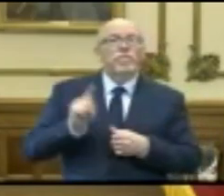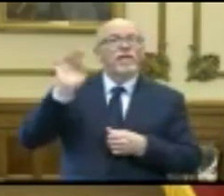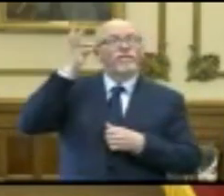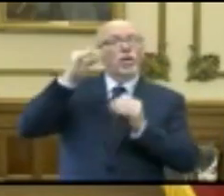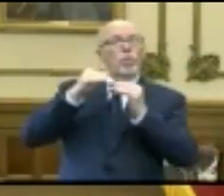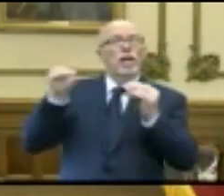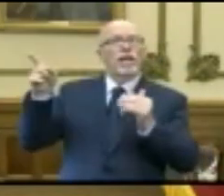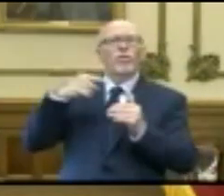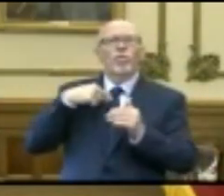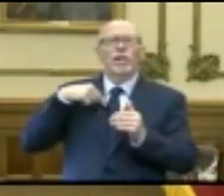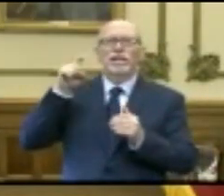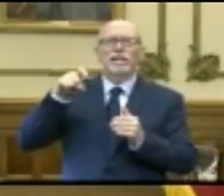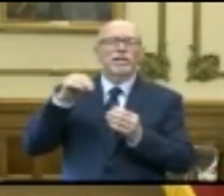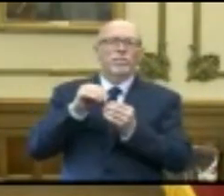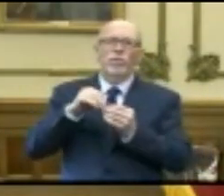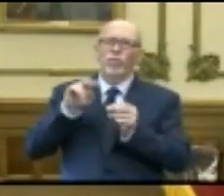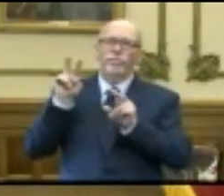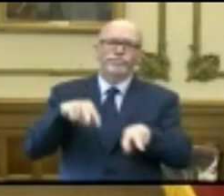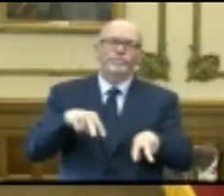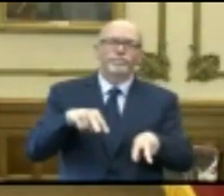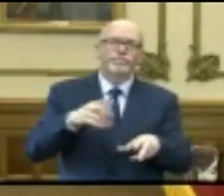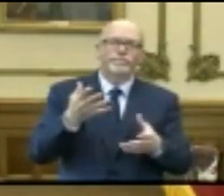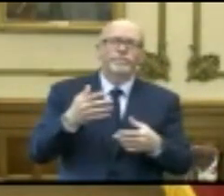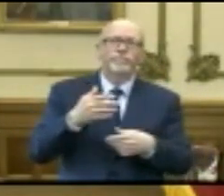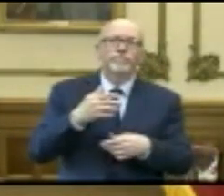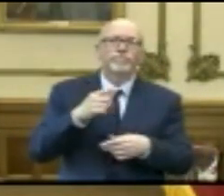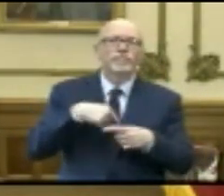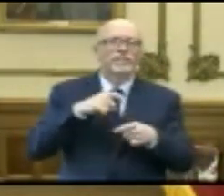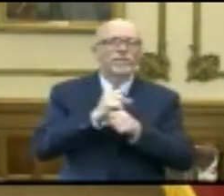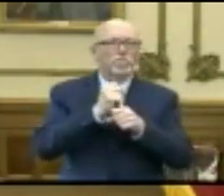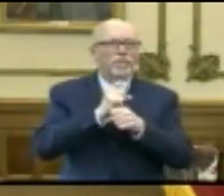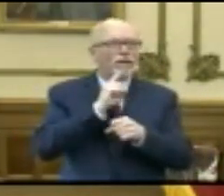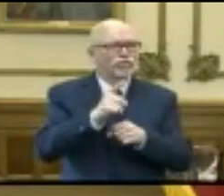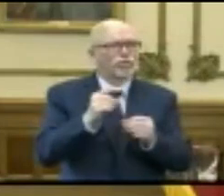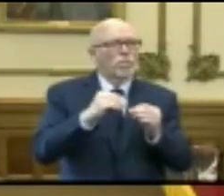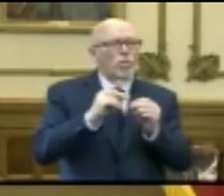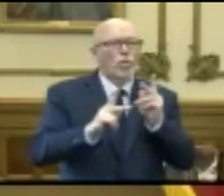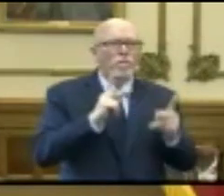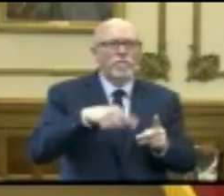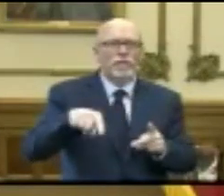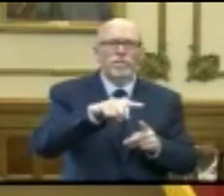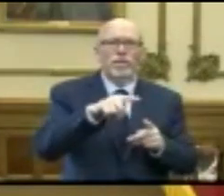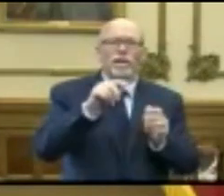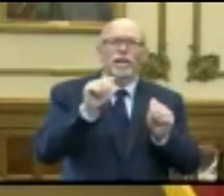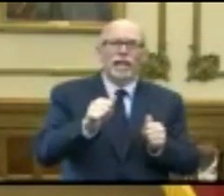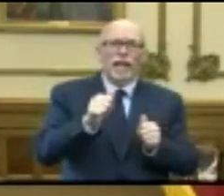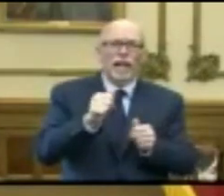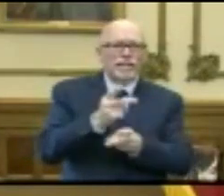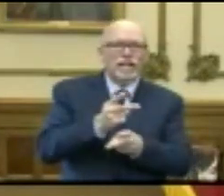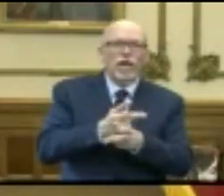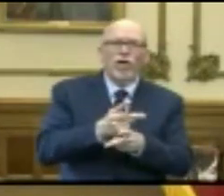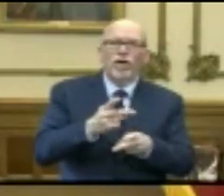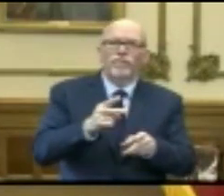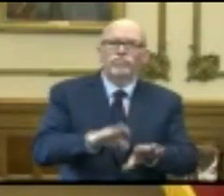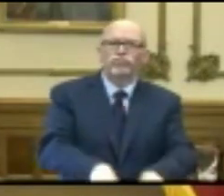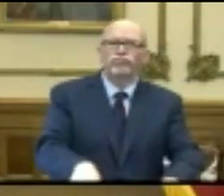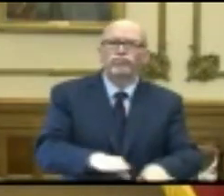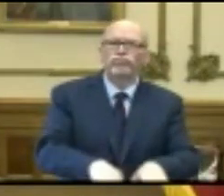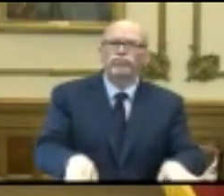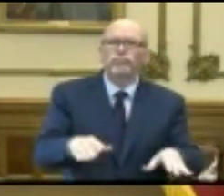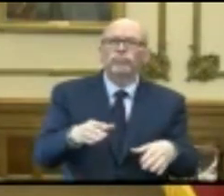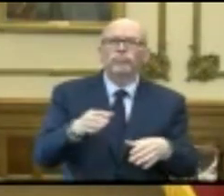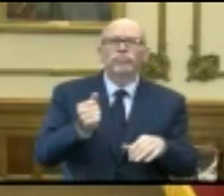level, need to be more attentive, I would say, to ensuring more people are attracted to taking care of our young people, as